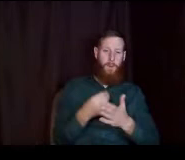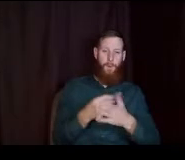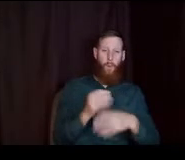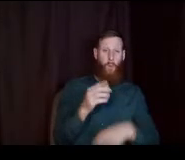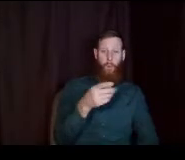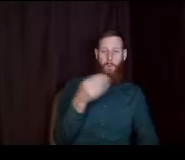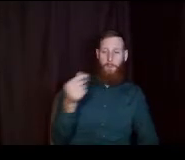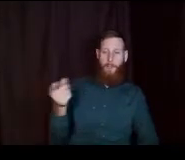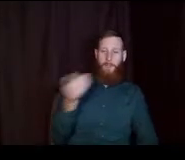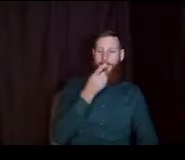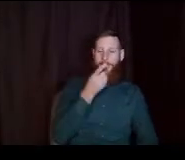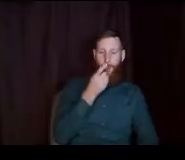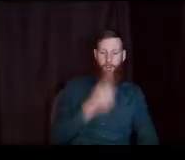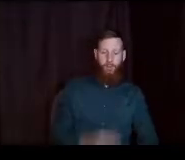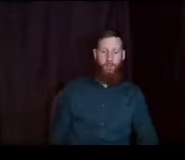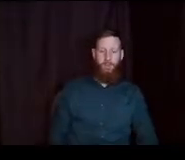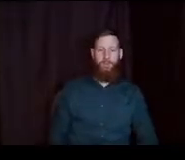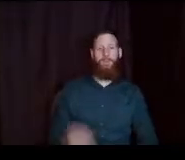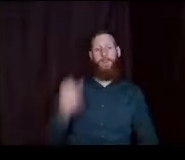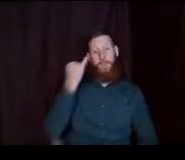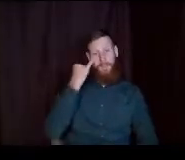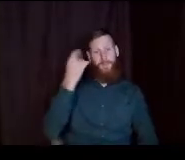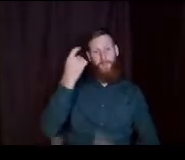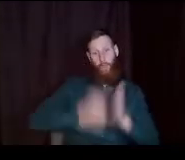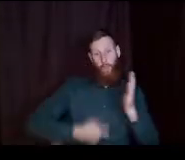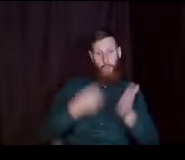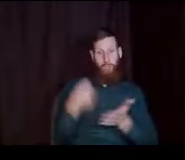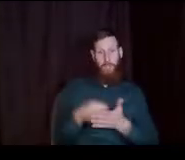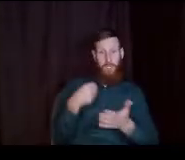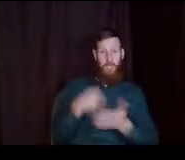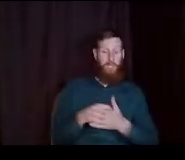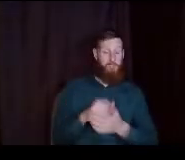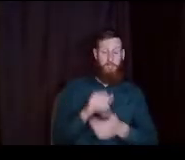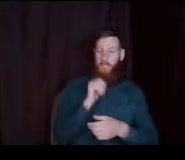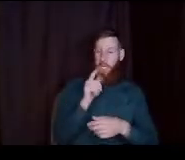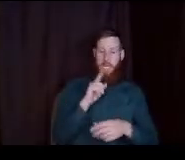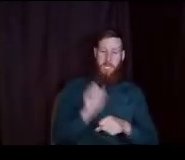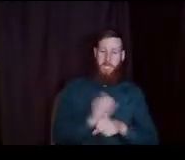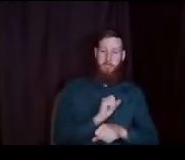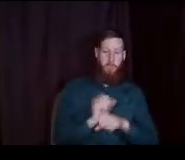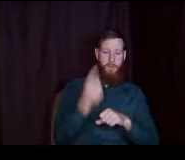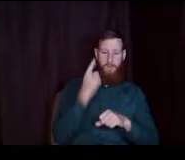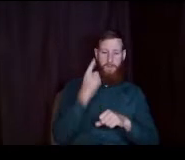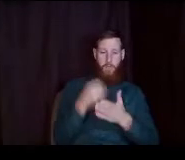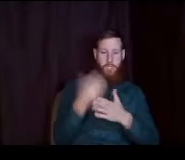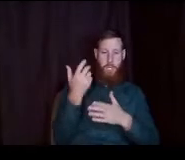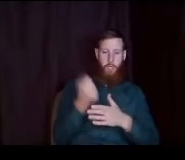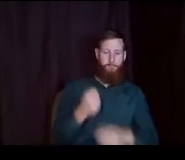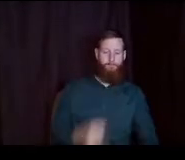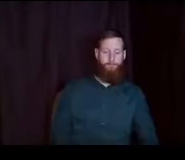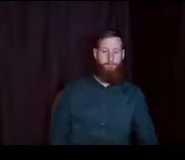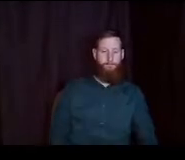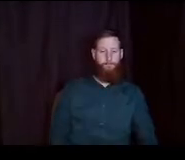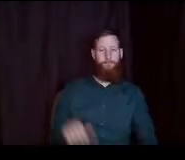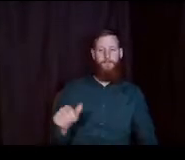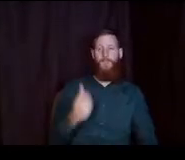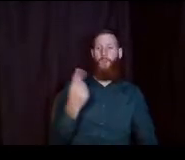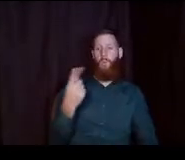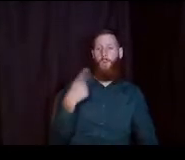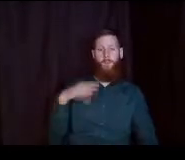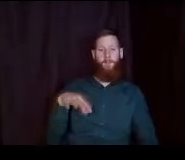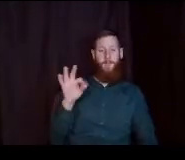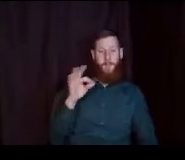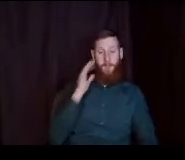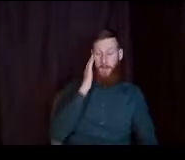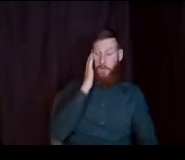dinner. So if it charges money. it's probably not legitimate. for a scholarship. The other ones I've found is